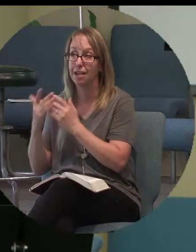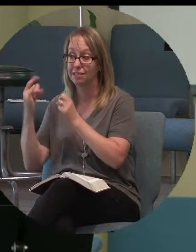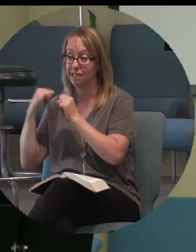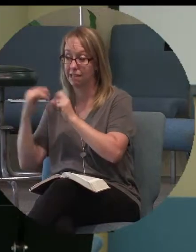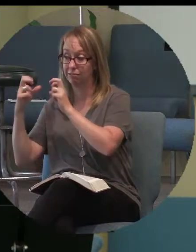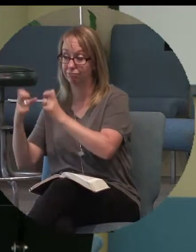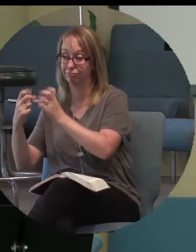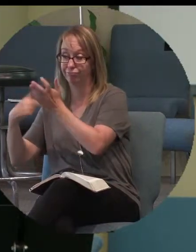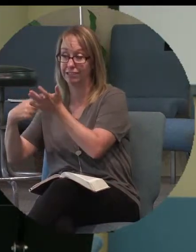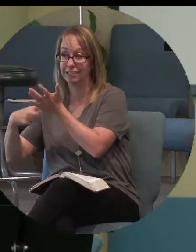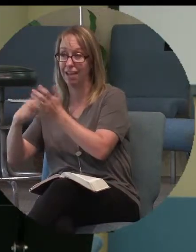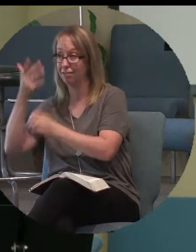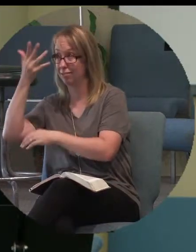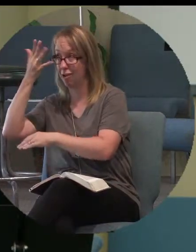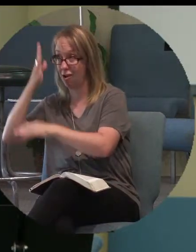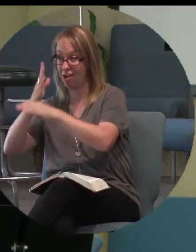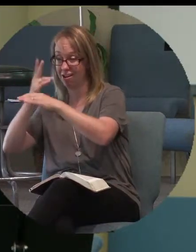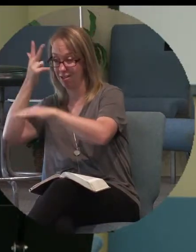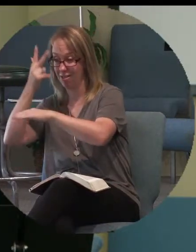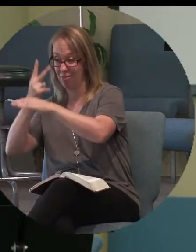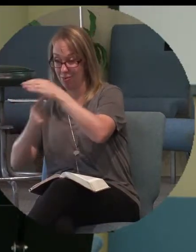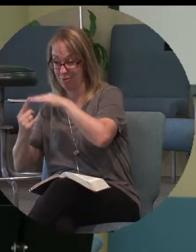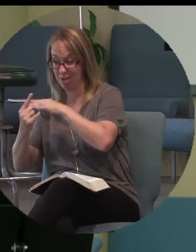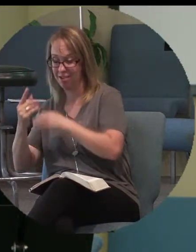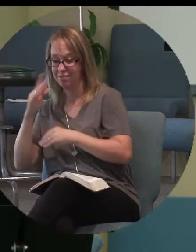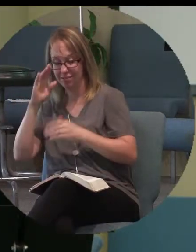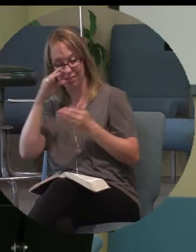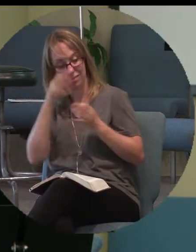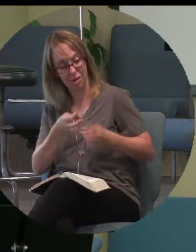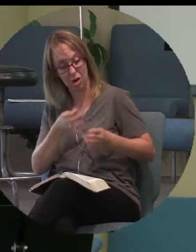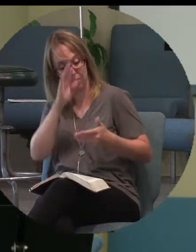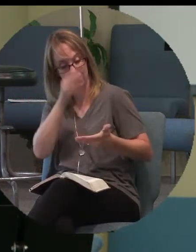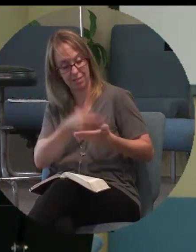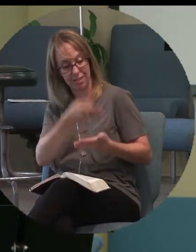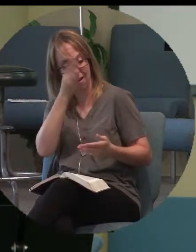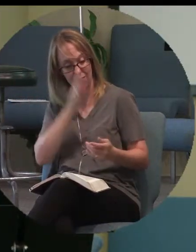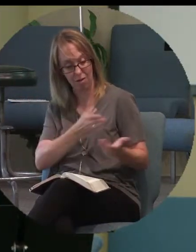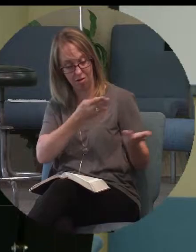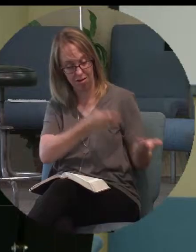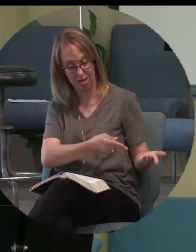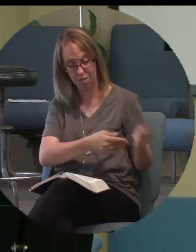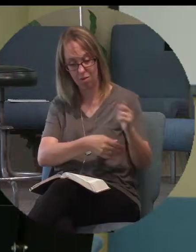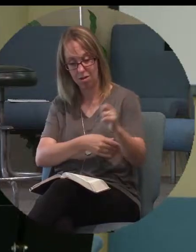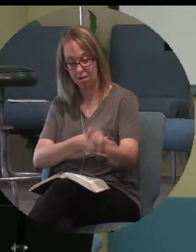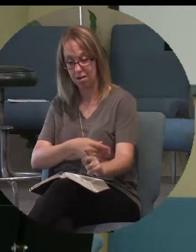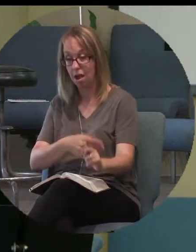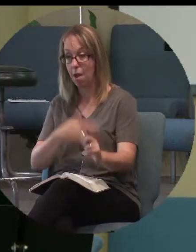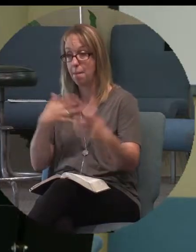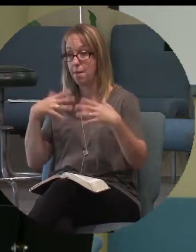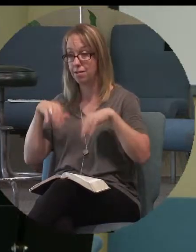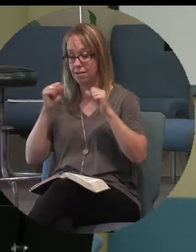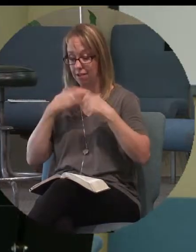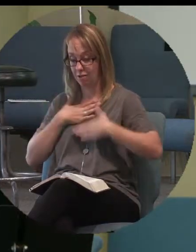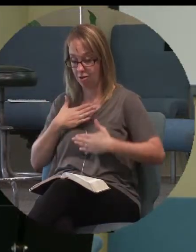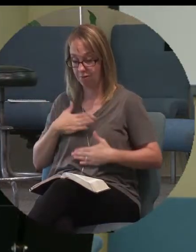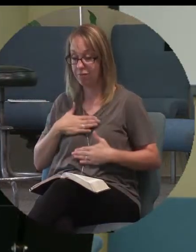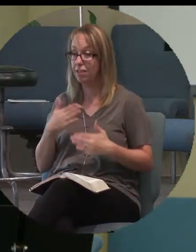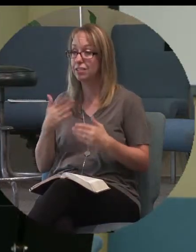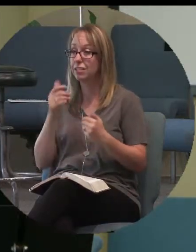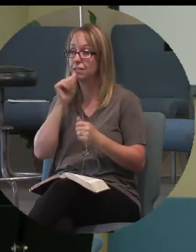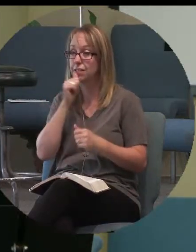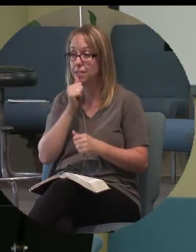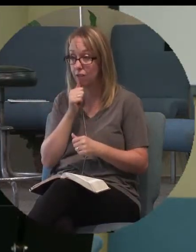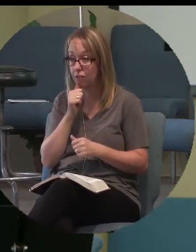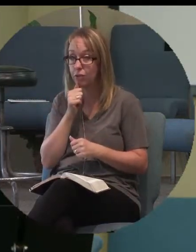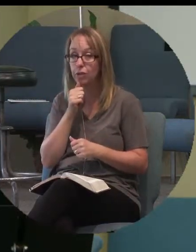God, in three persons, determined that the Son of God would be the one who would come in the flesh and would suffer